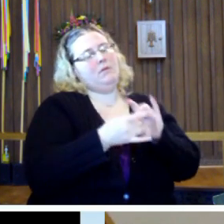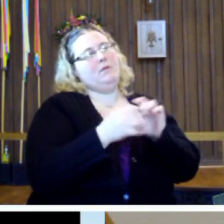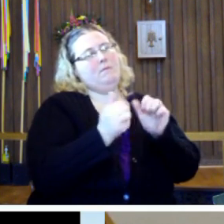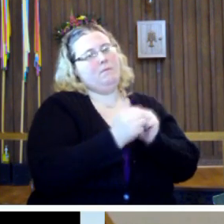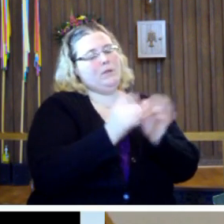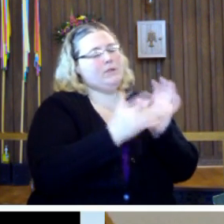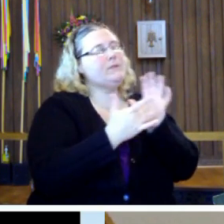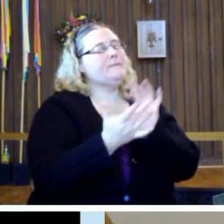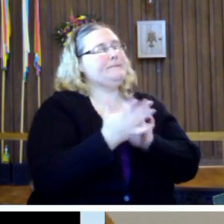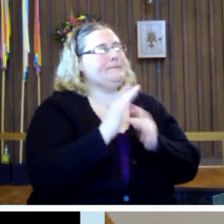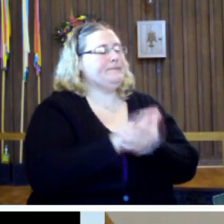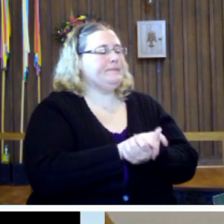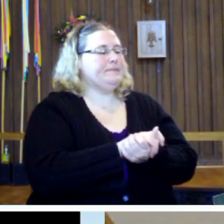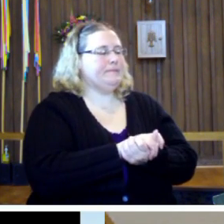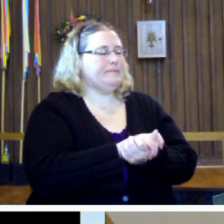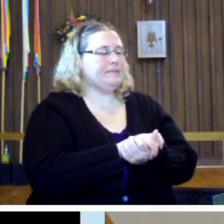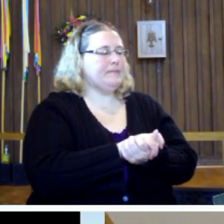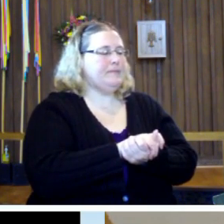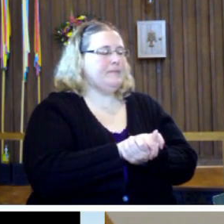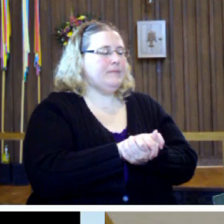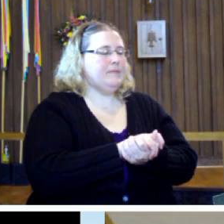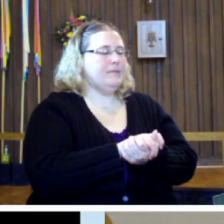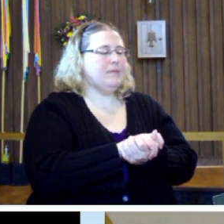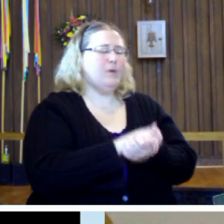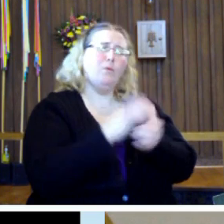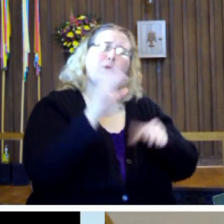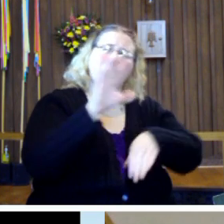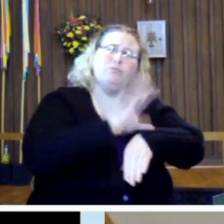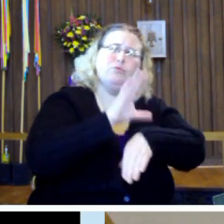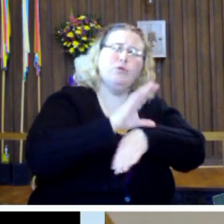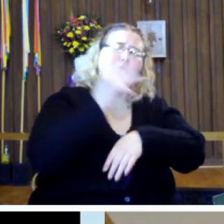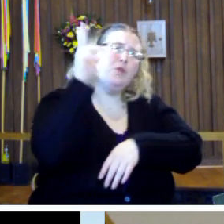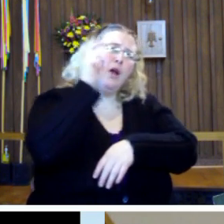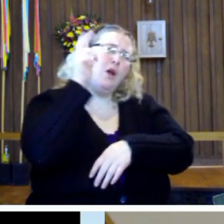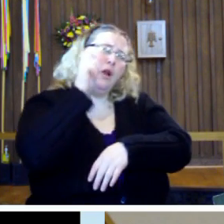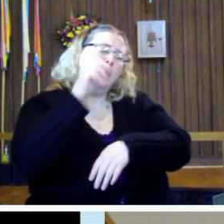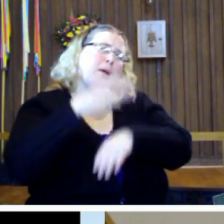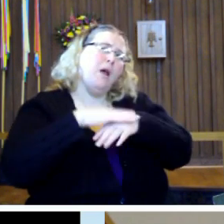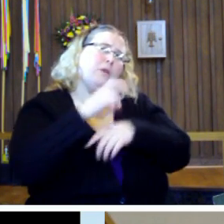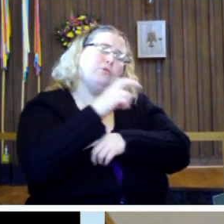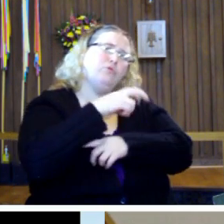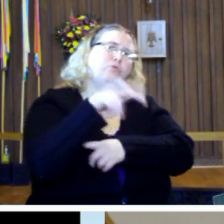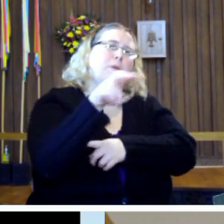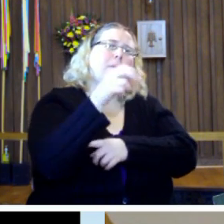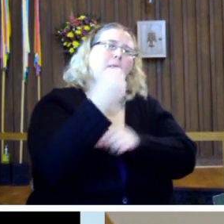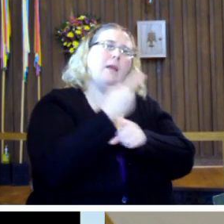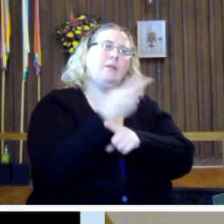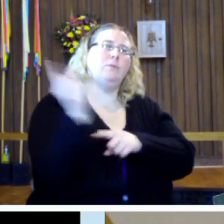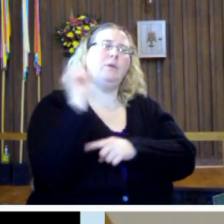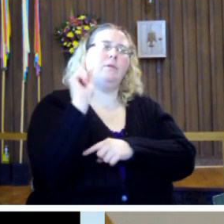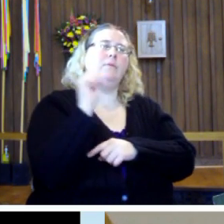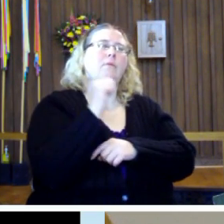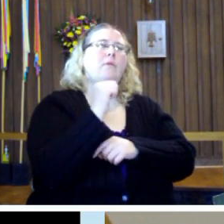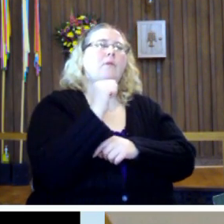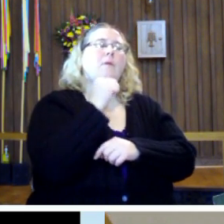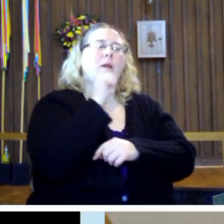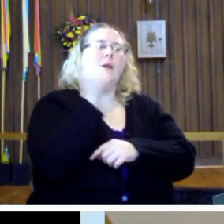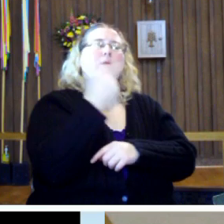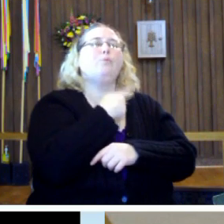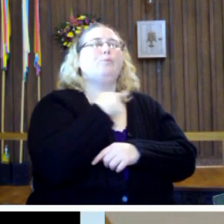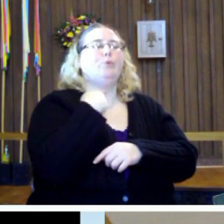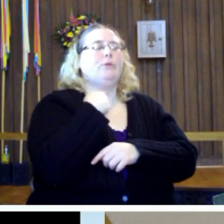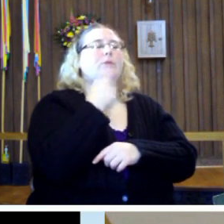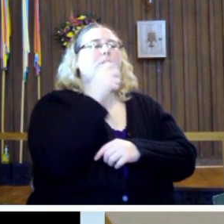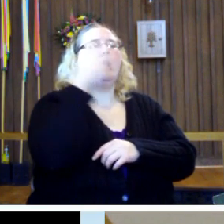Jesus. Well, there was this church I heard about on this trip I took last week from a another priest